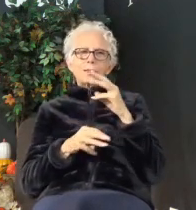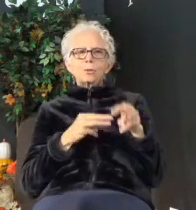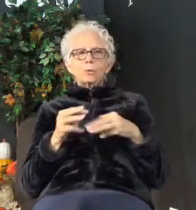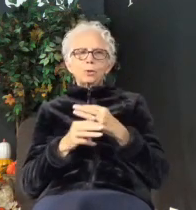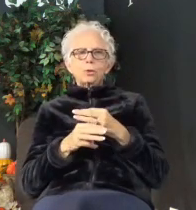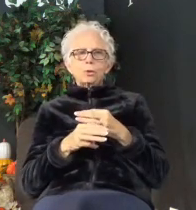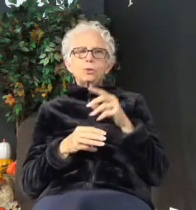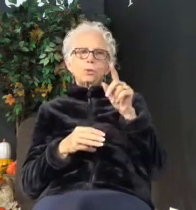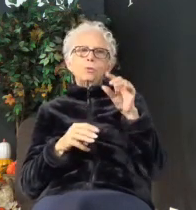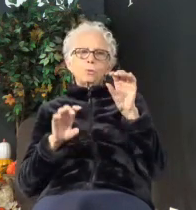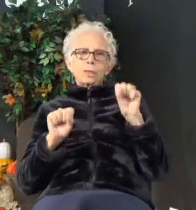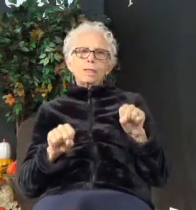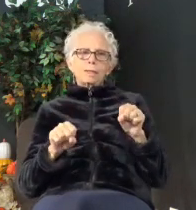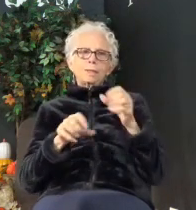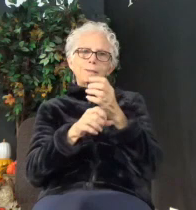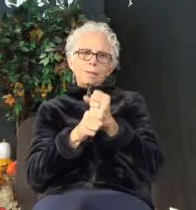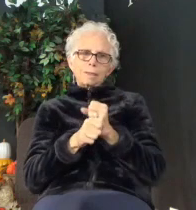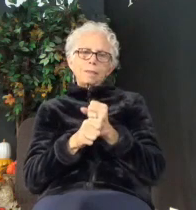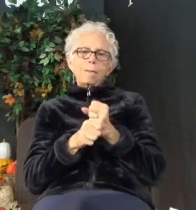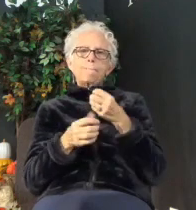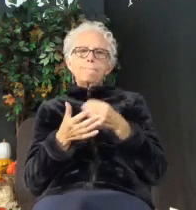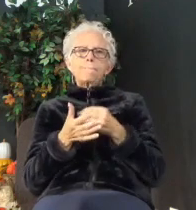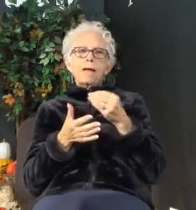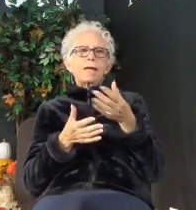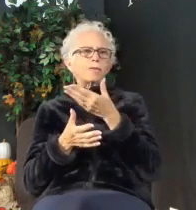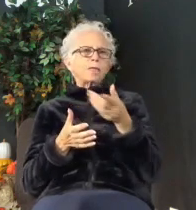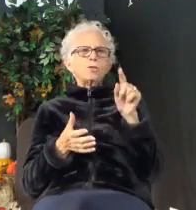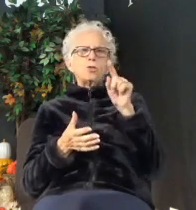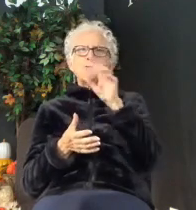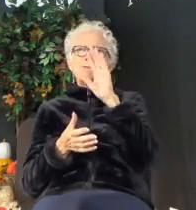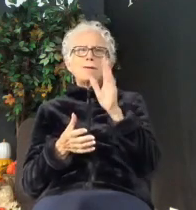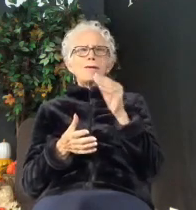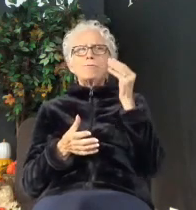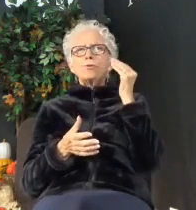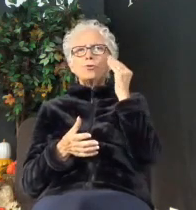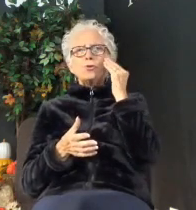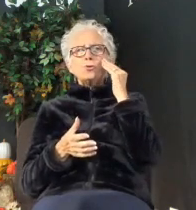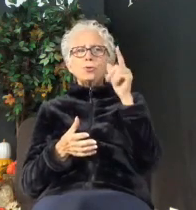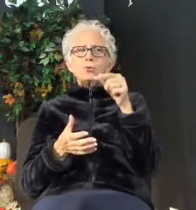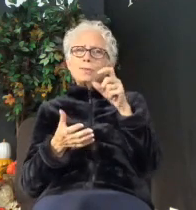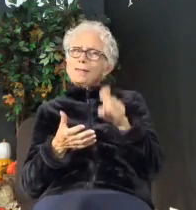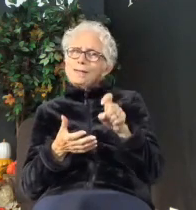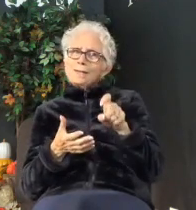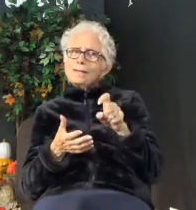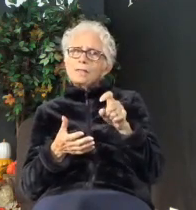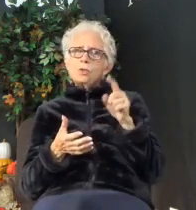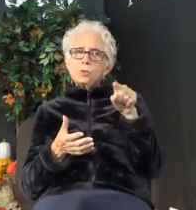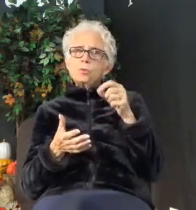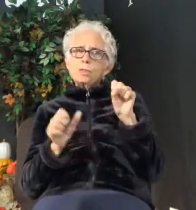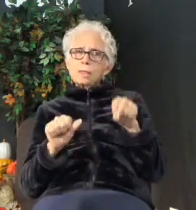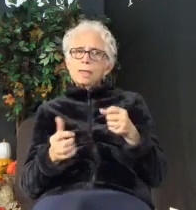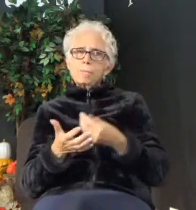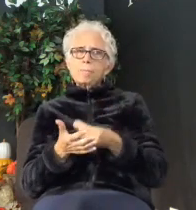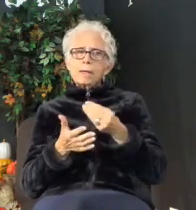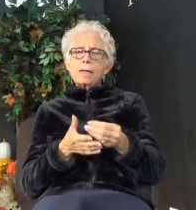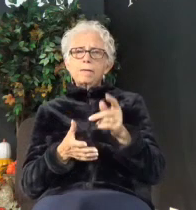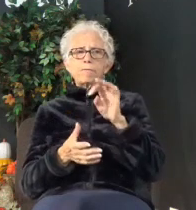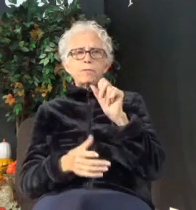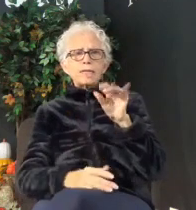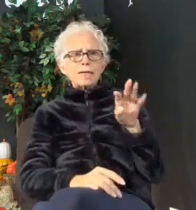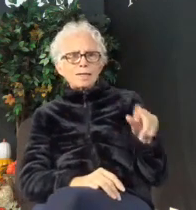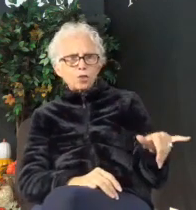fingertips? You can buy things you never even knew you needed. You can buy flashlight gloves.